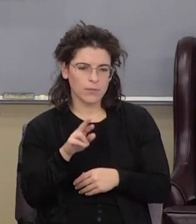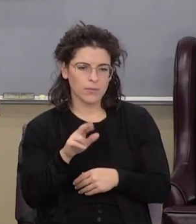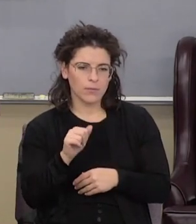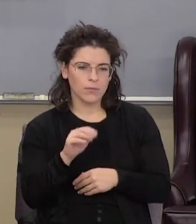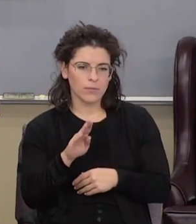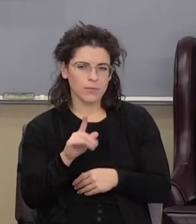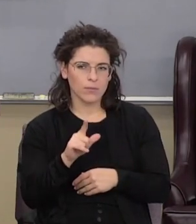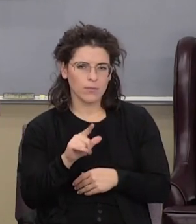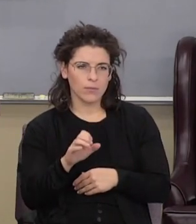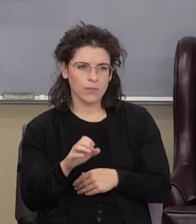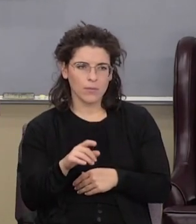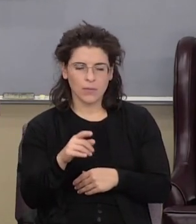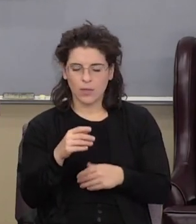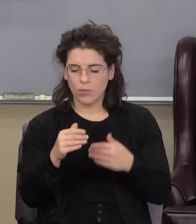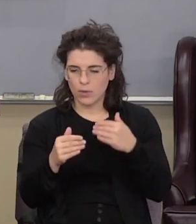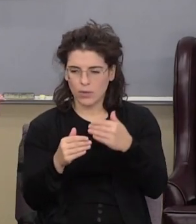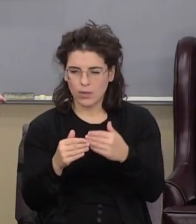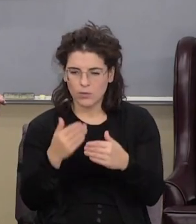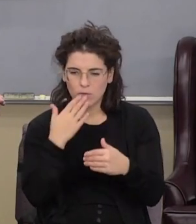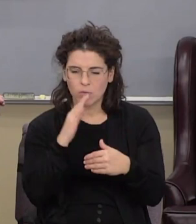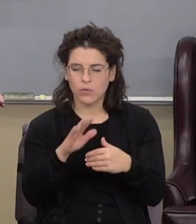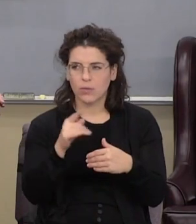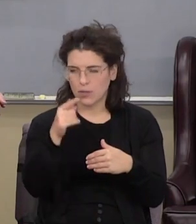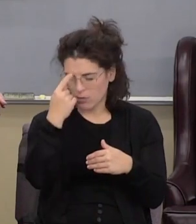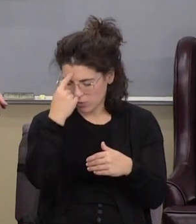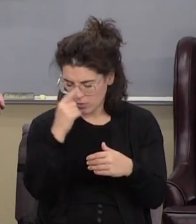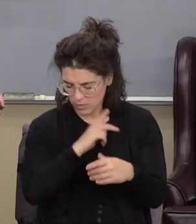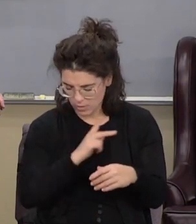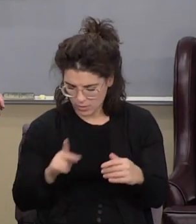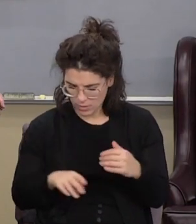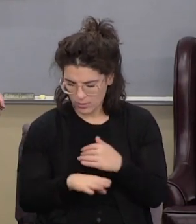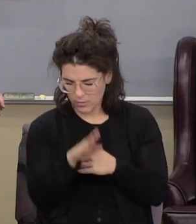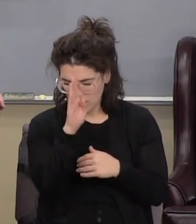kingdom of God should immediately appear